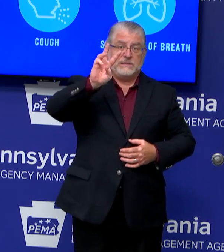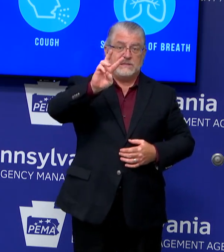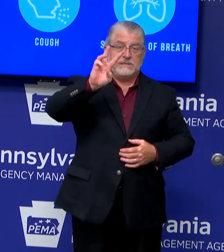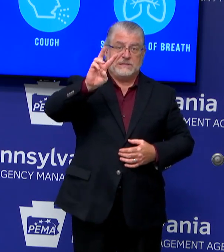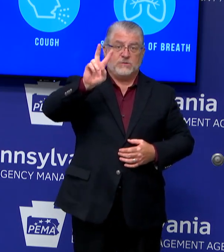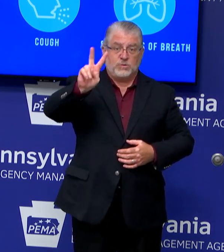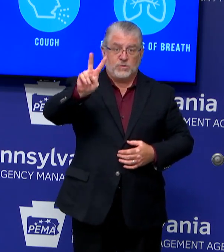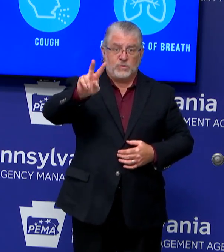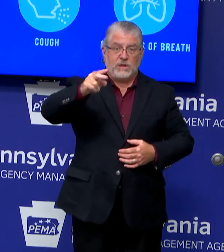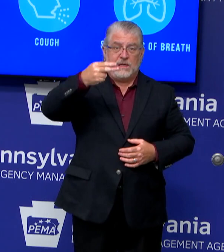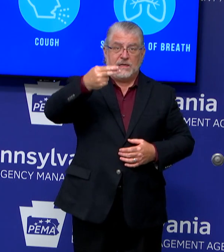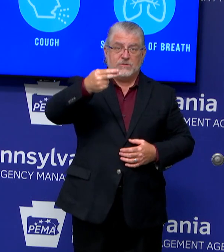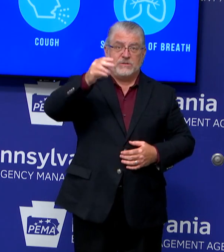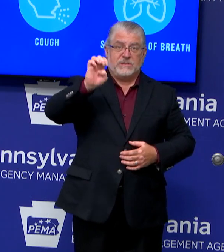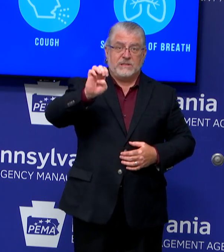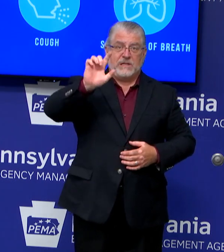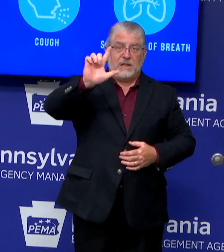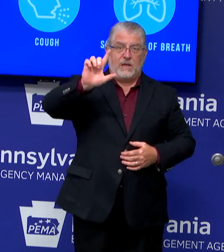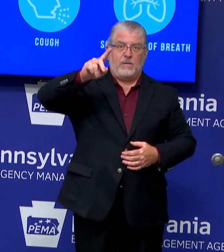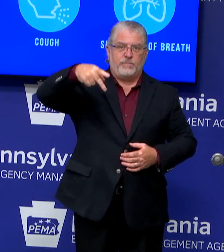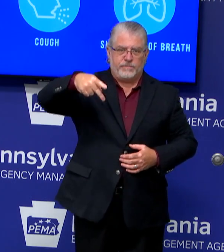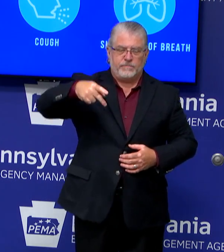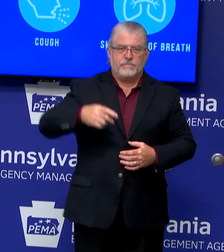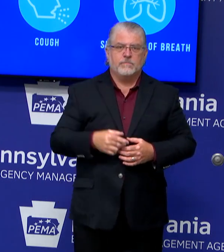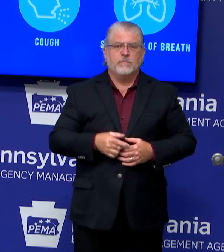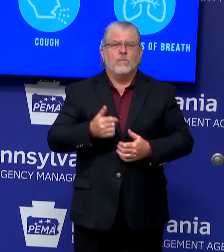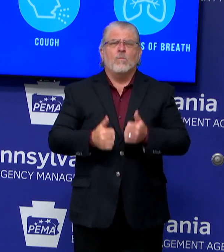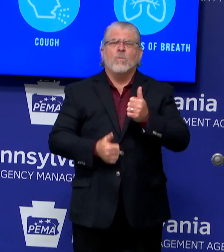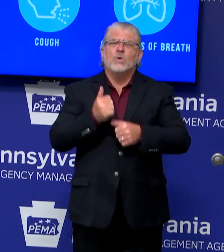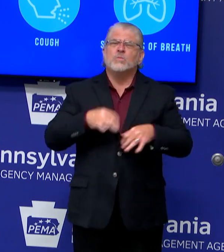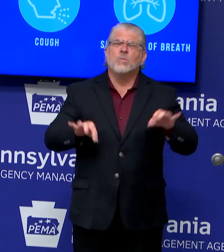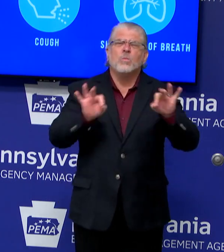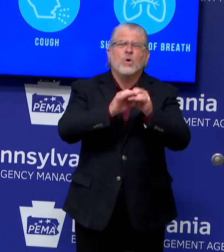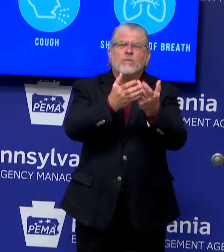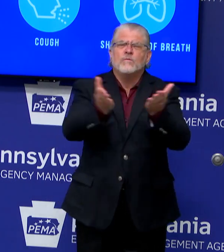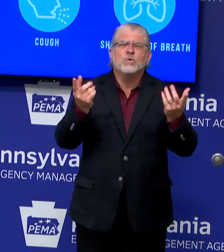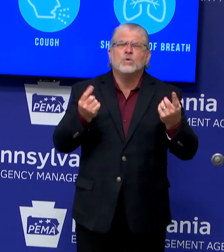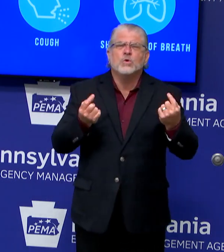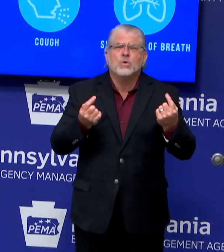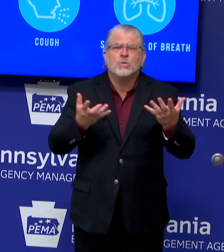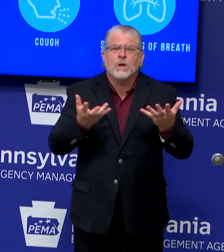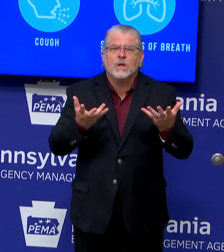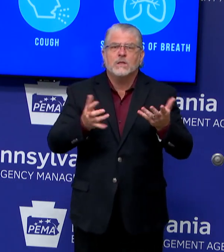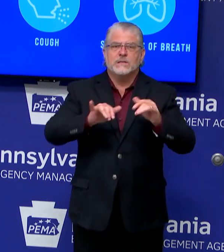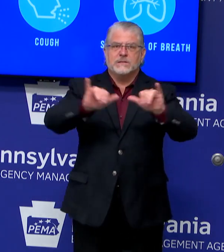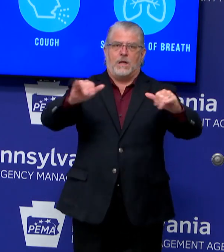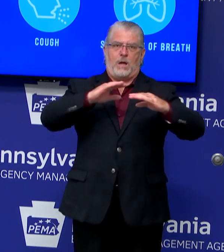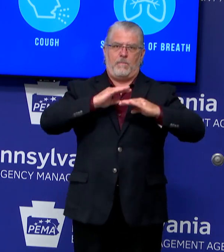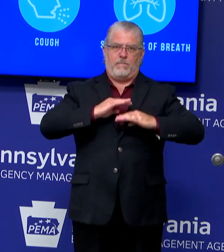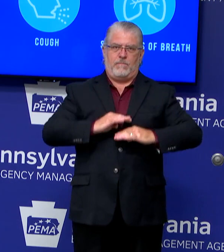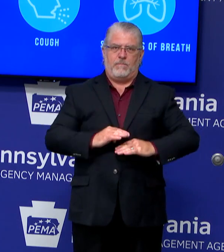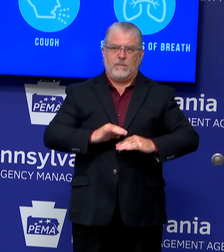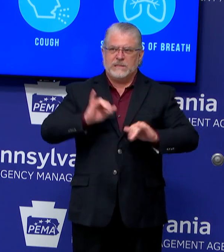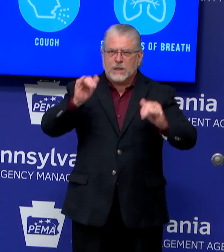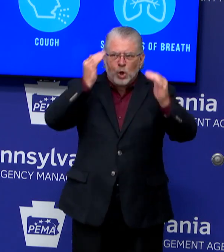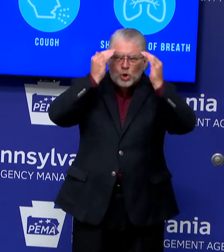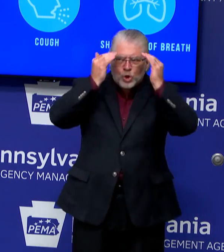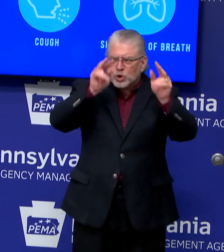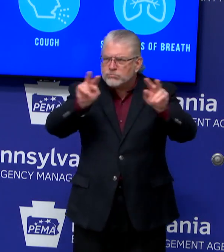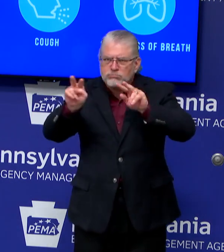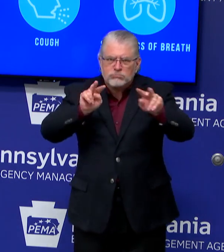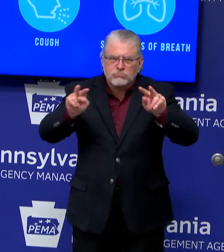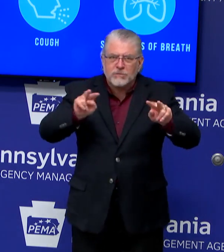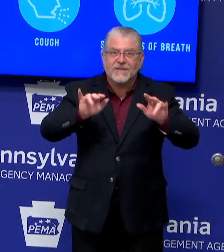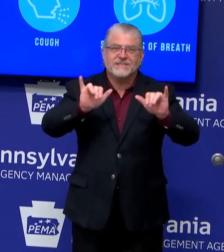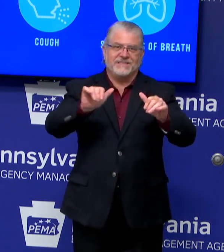important for Pennsylvanians to remember is stay calm, stay alert, and stay safe. Thank you very much. And